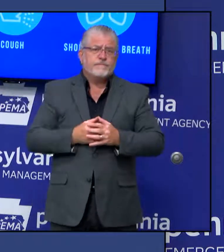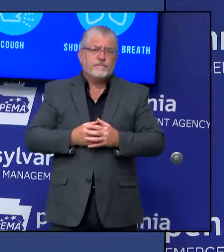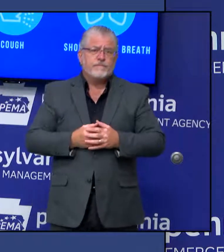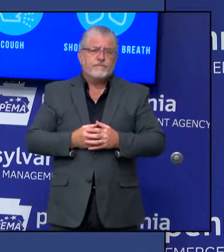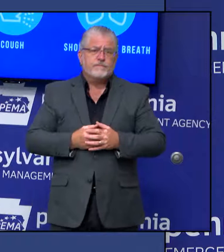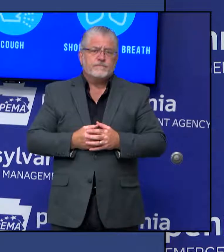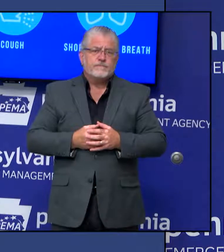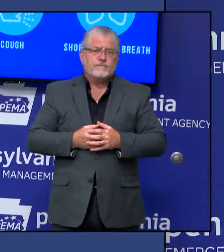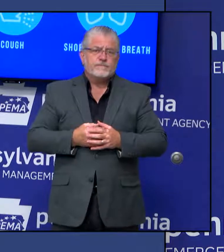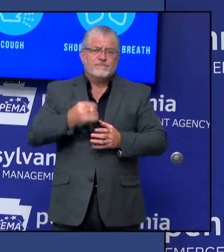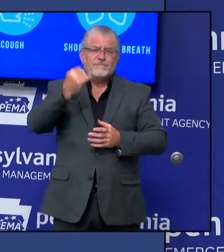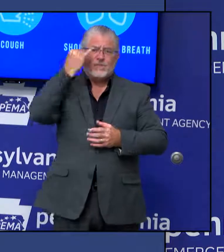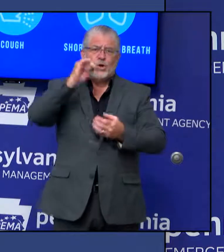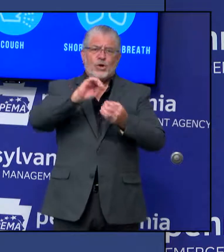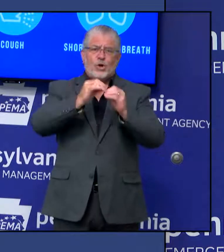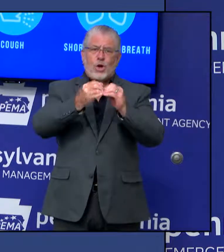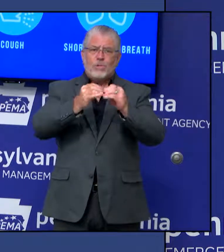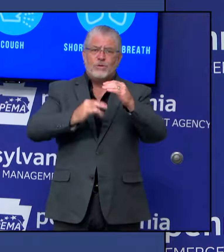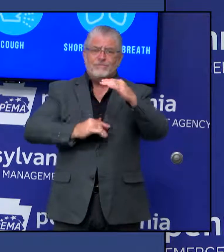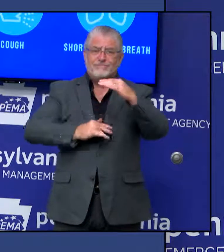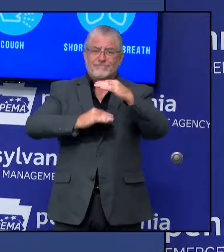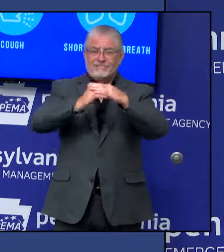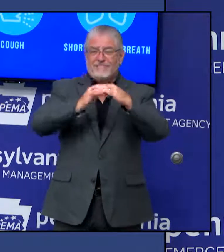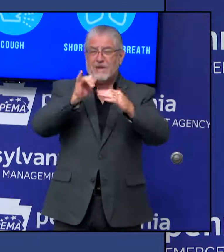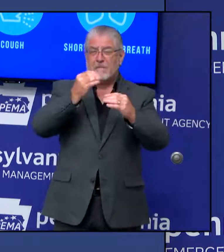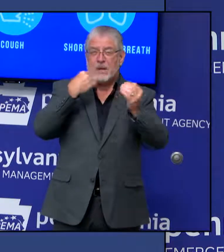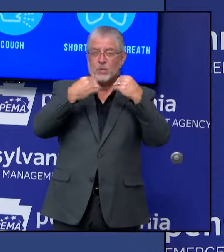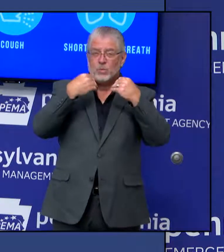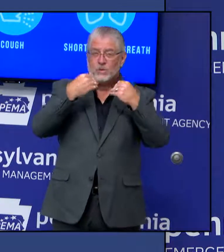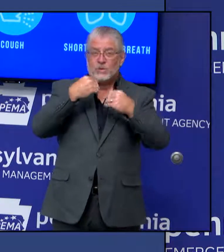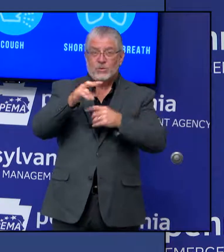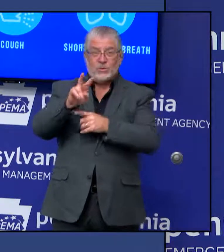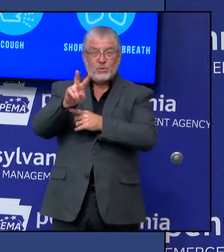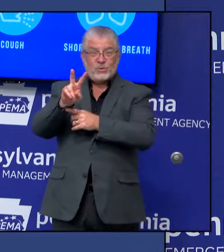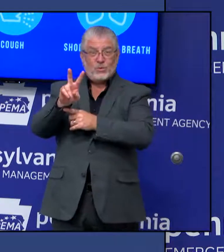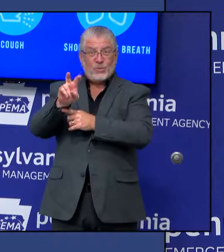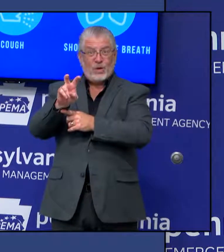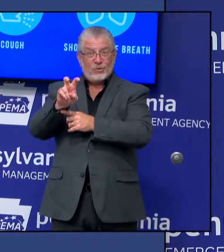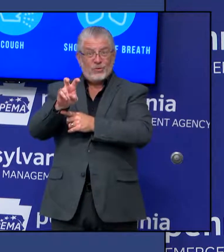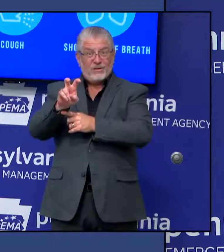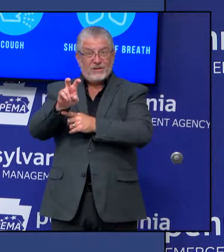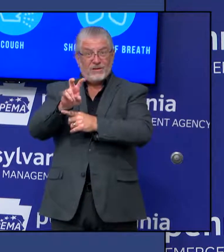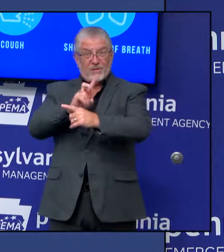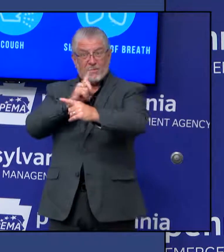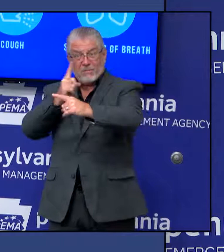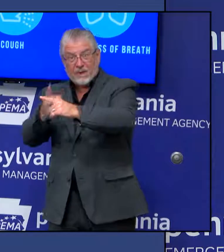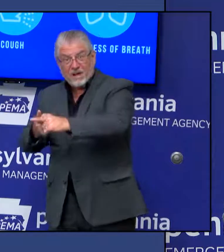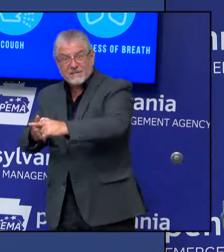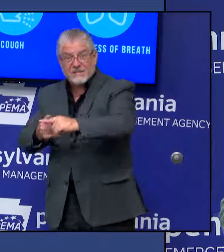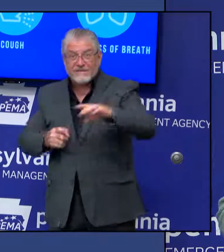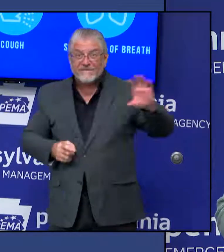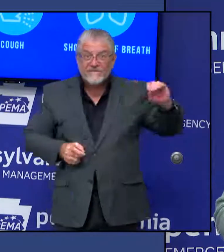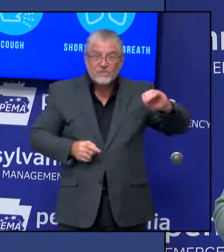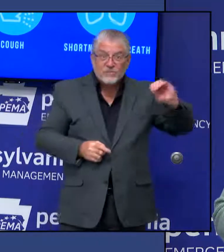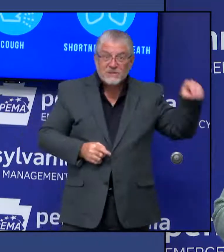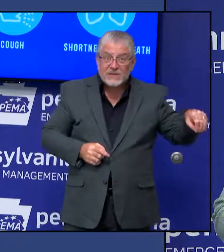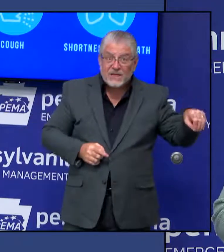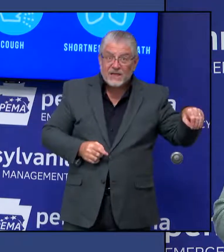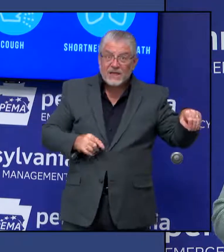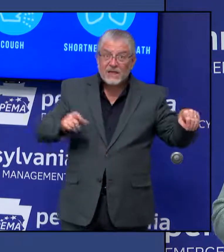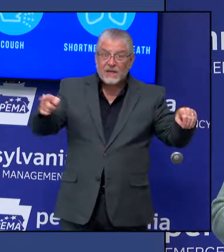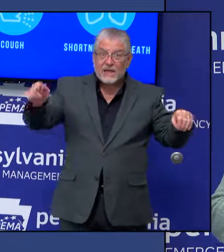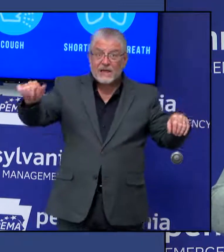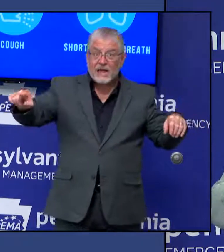But there's the other rule about you can't have a single event of more than 25 people indoor. which one? This is restaurants. It does not involve,